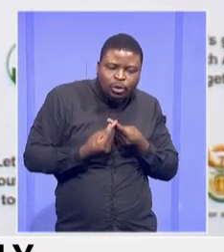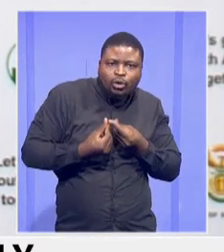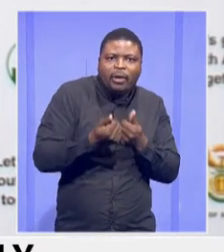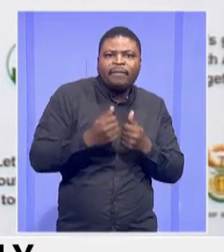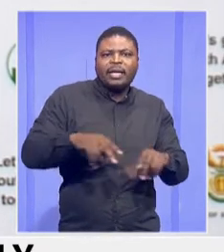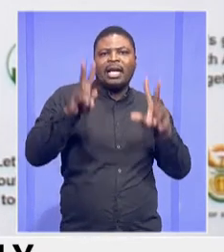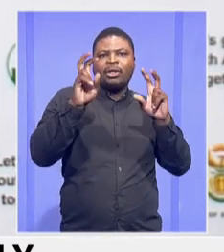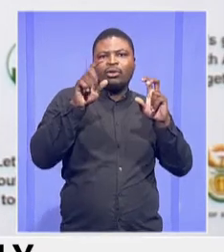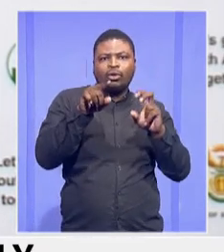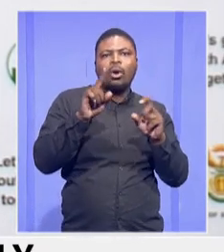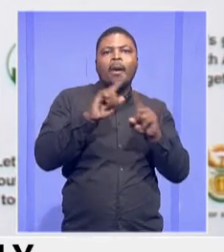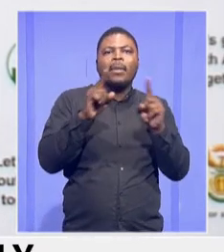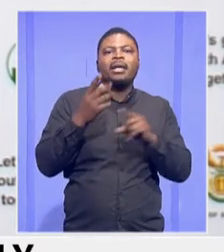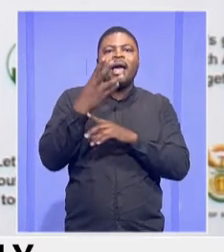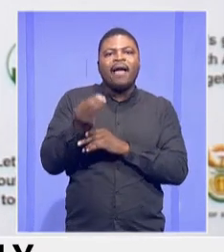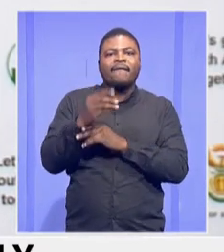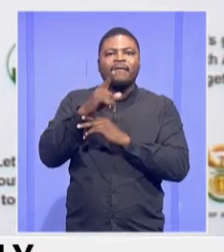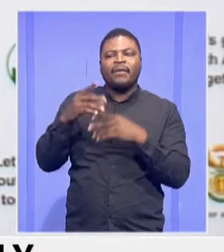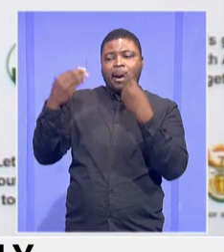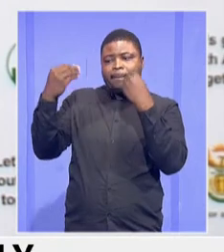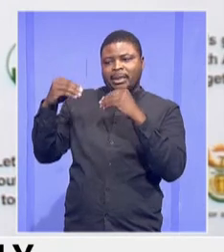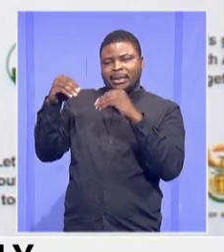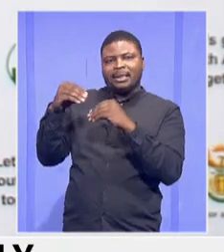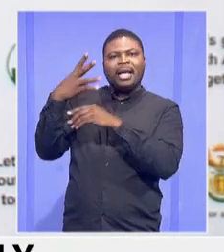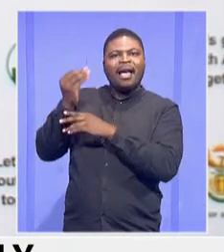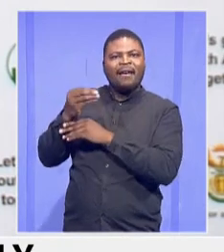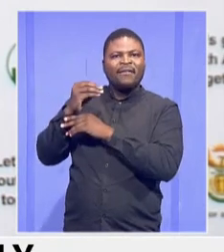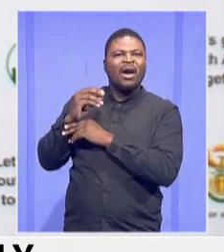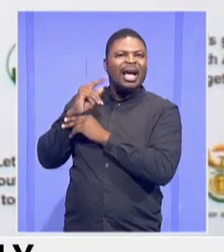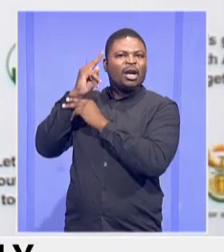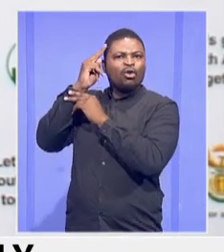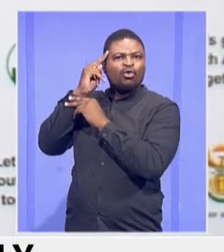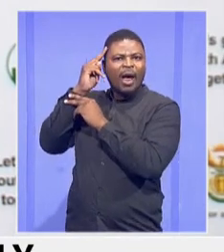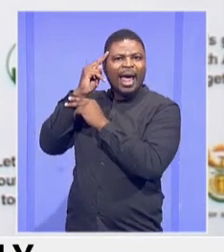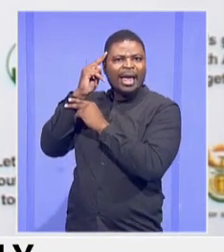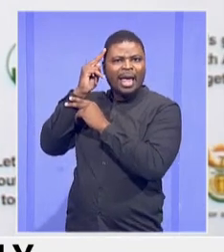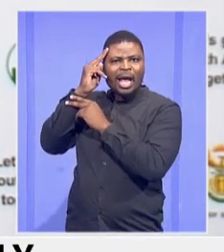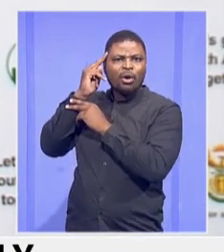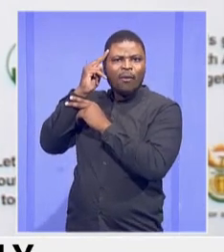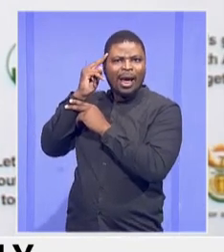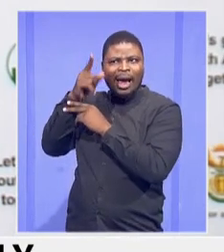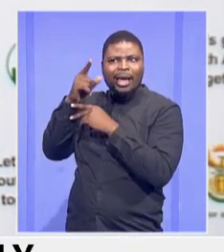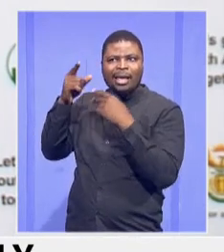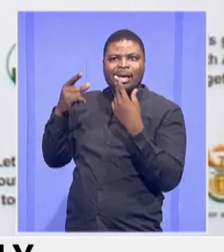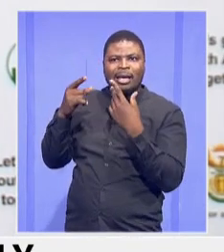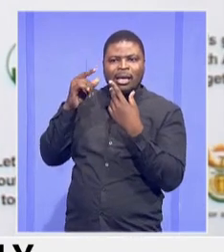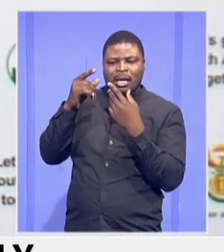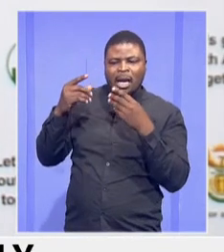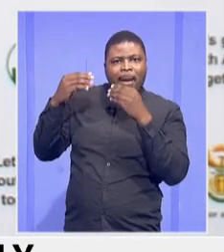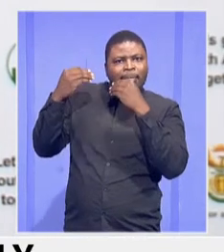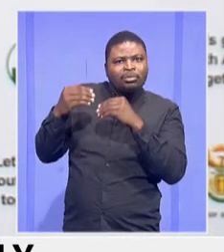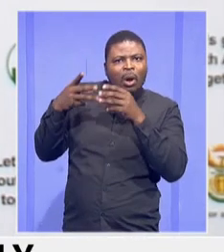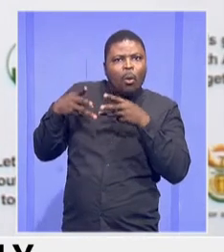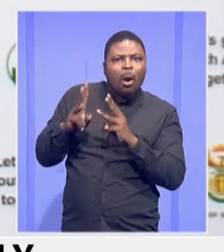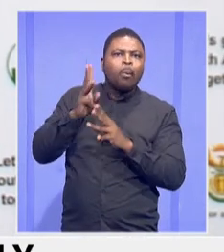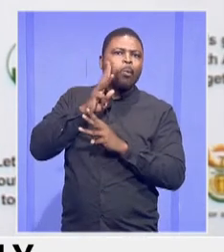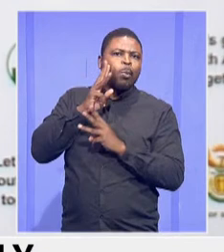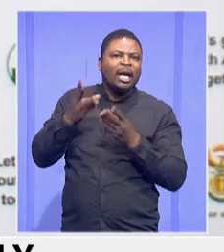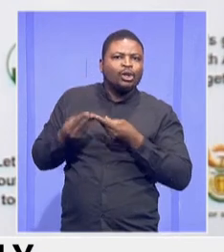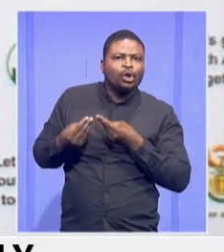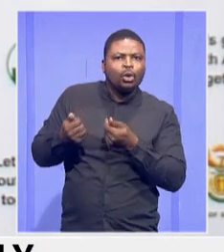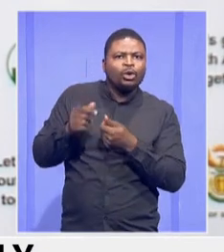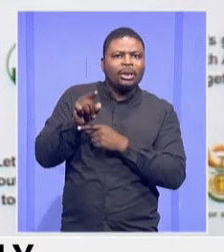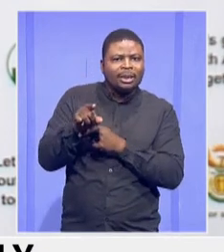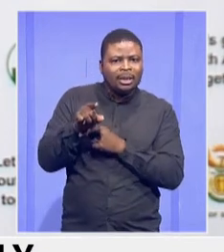businesses that are using the grey solution to deal with the water challenge in the country, so that we can deploy